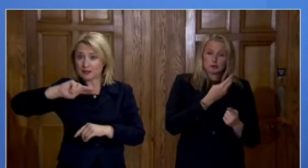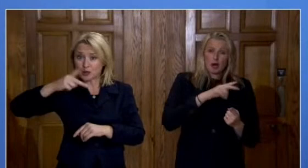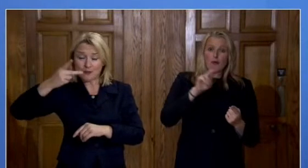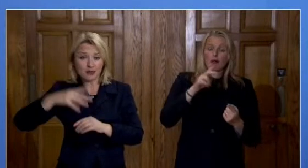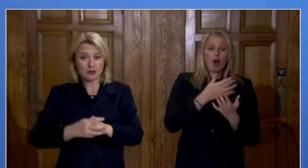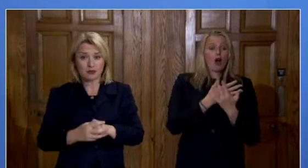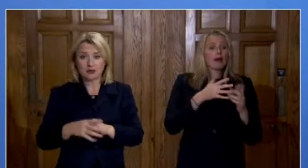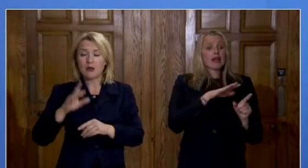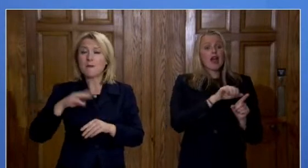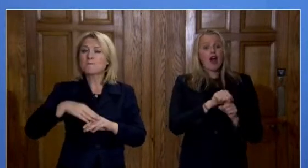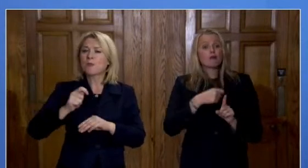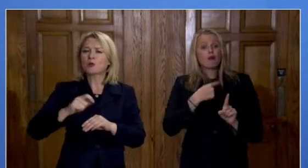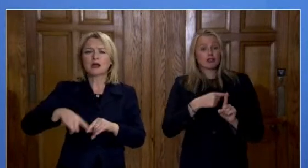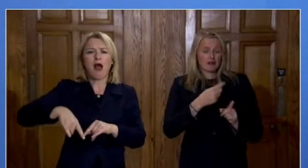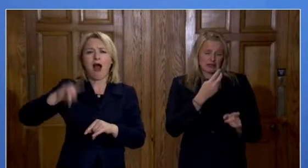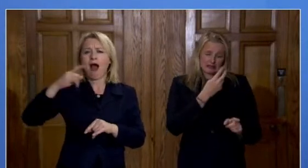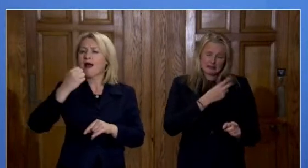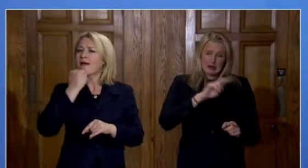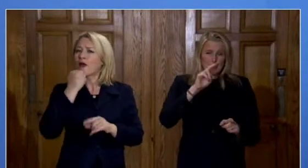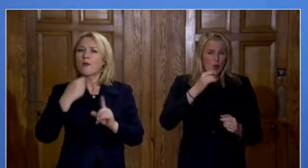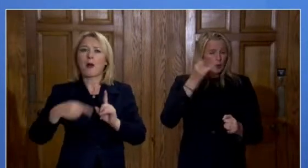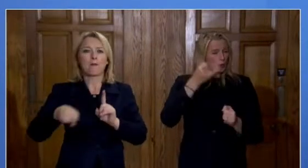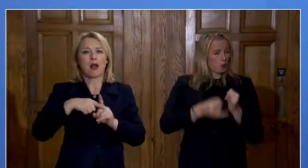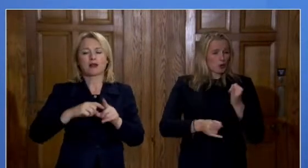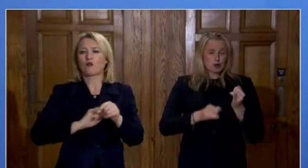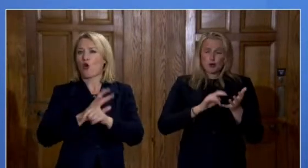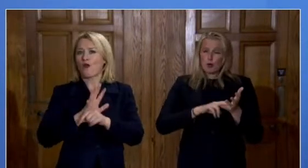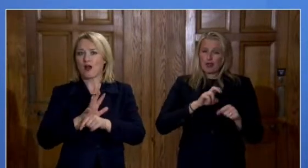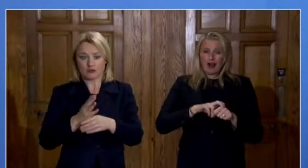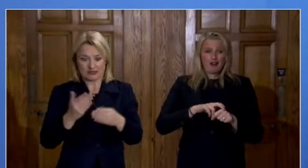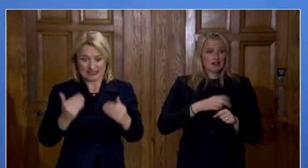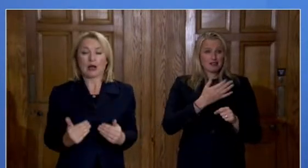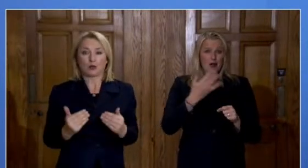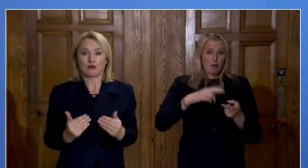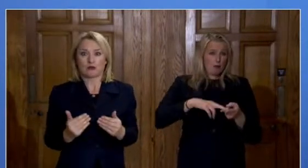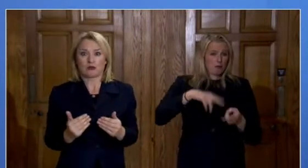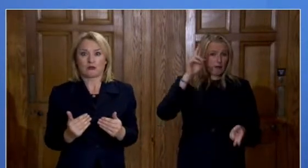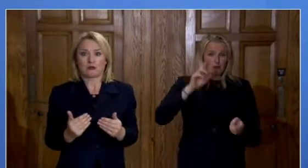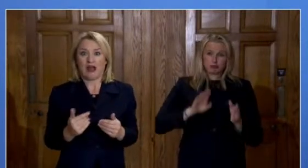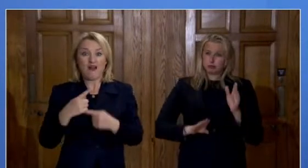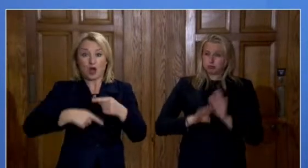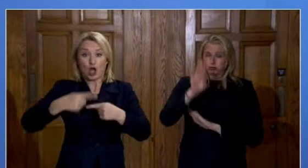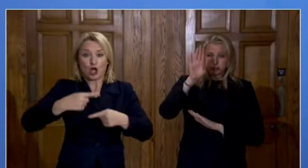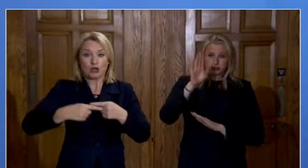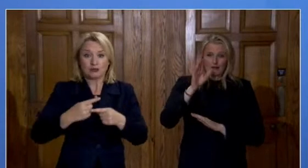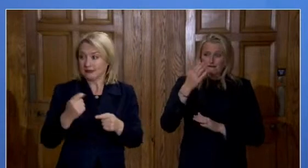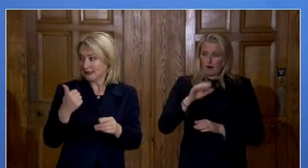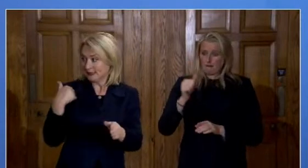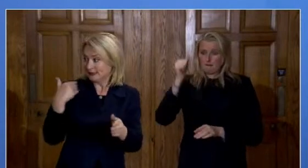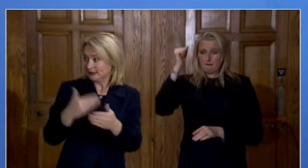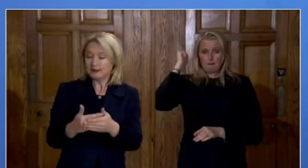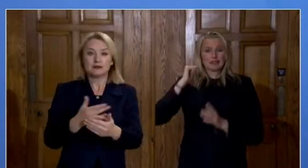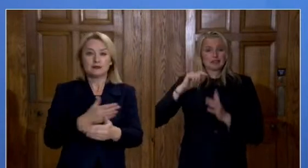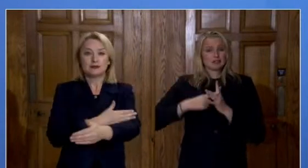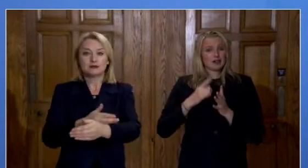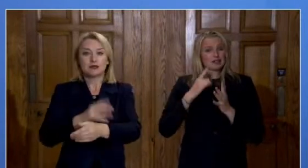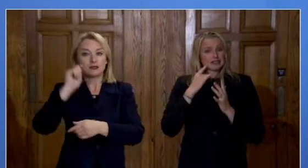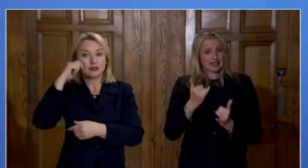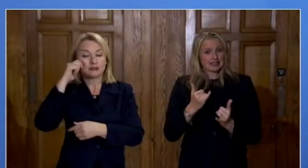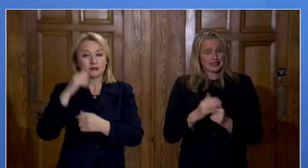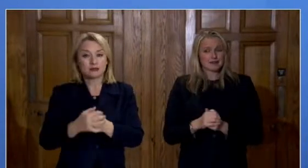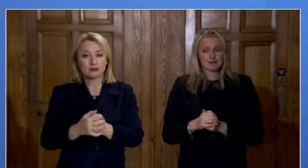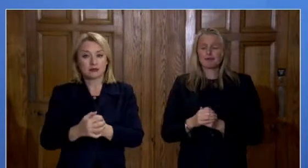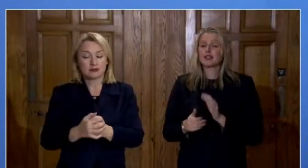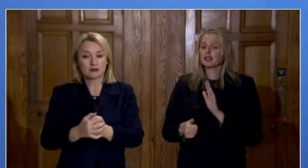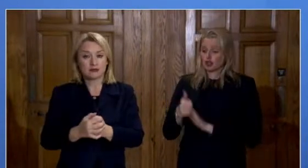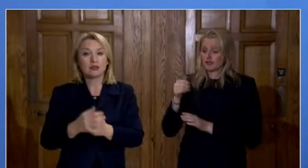of positive cases we've seen in northern ireland since testing uh began in the current form it is and our chief scientific advisor has made that